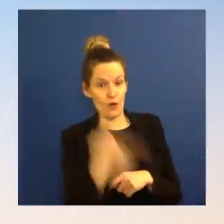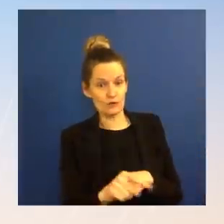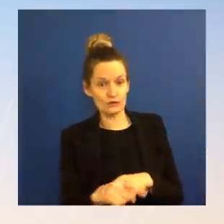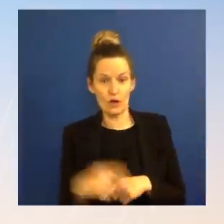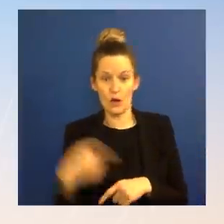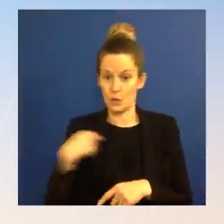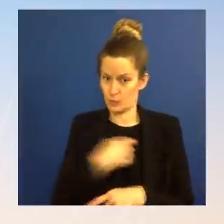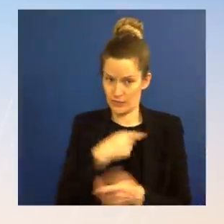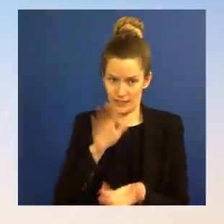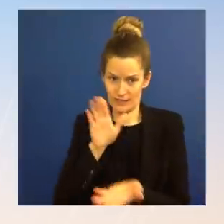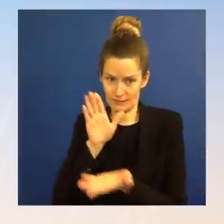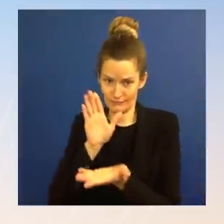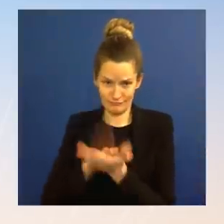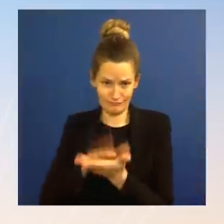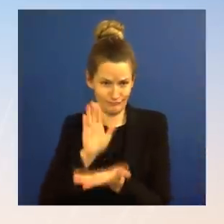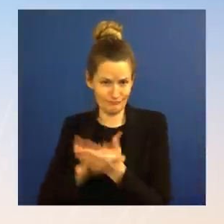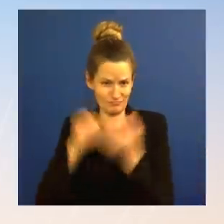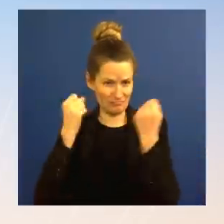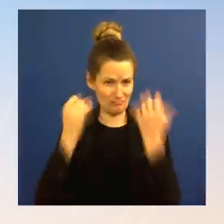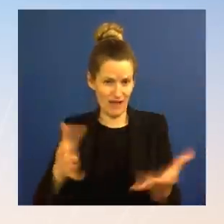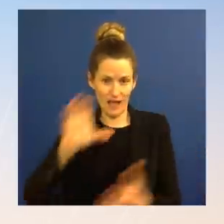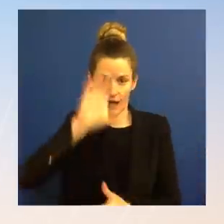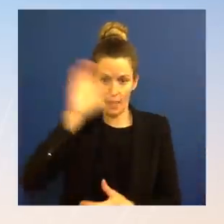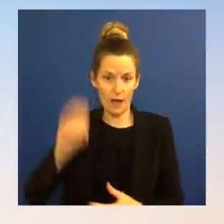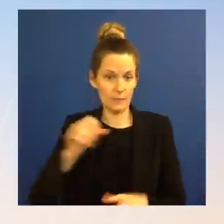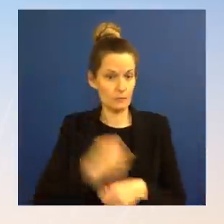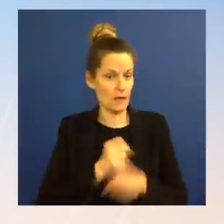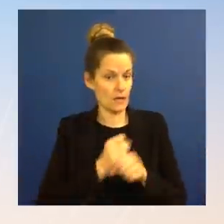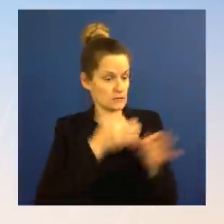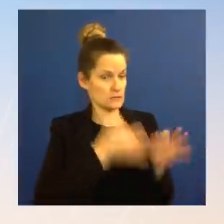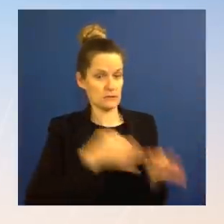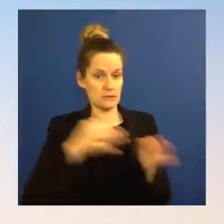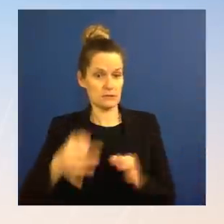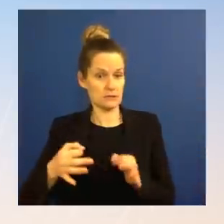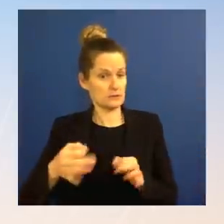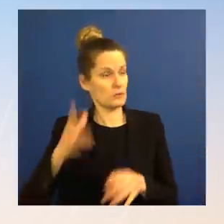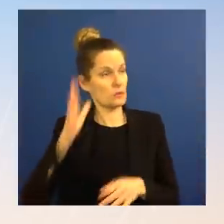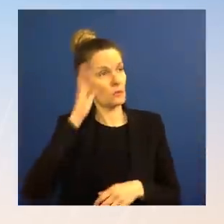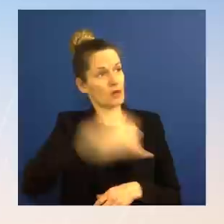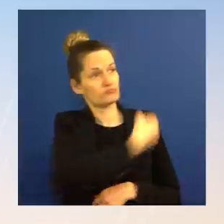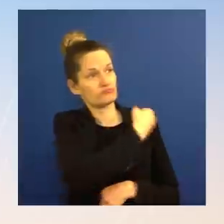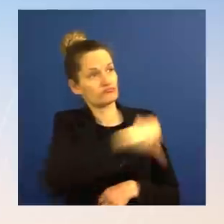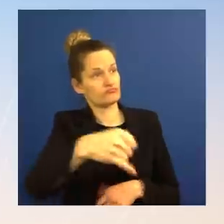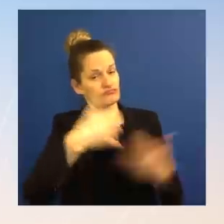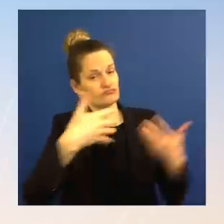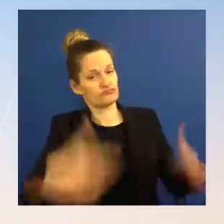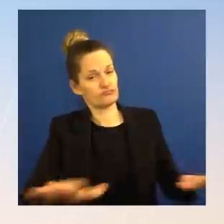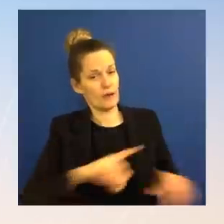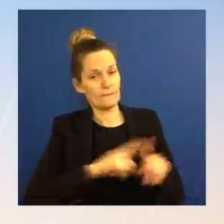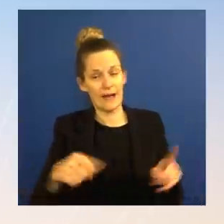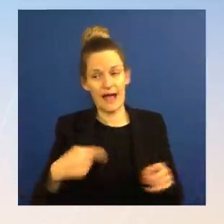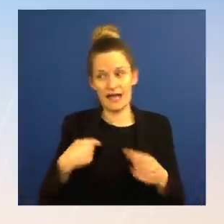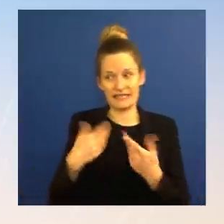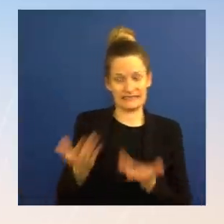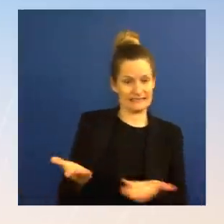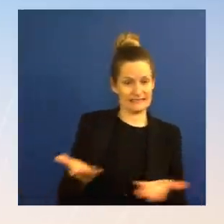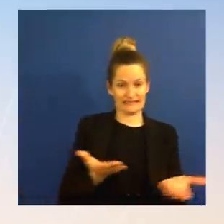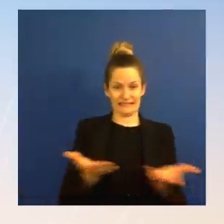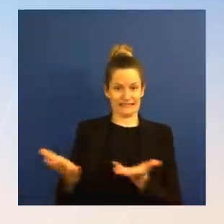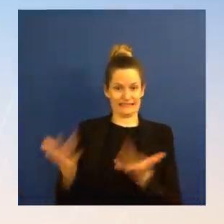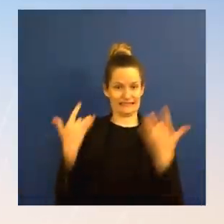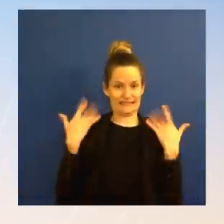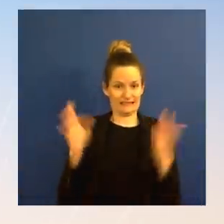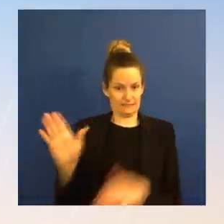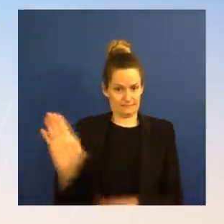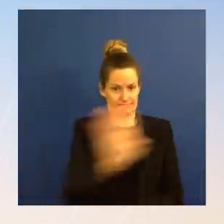That is not something we have been pushing from behind the scenes, if that makes sense. If they were to take those actions, I'm